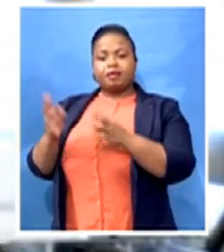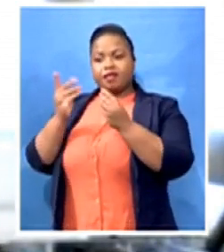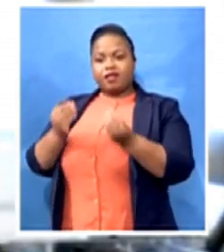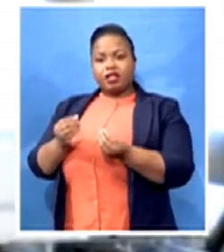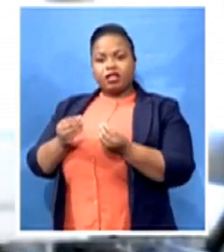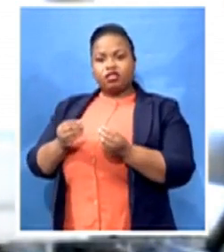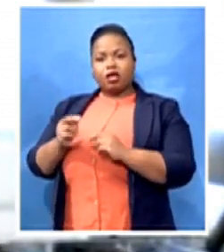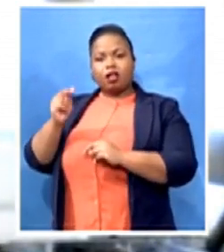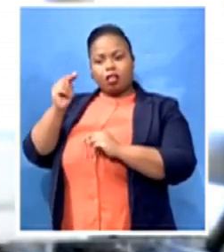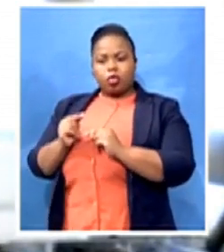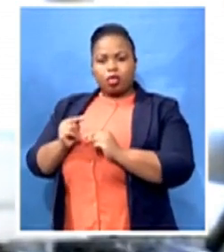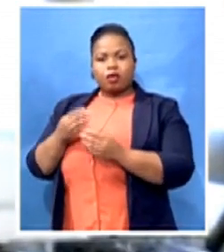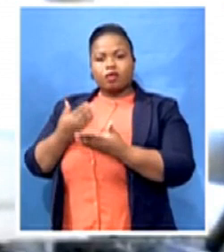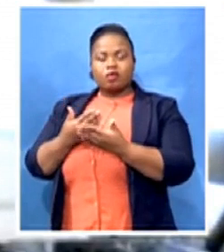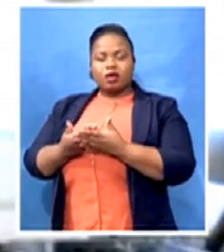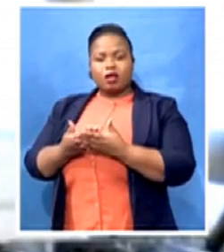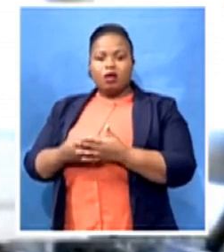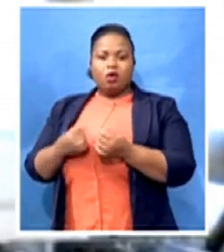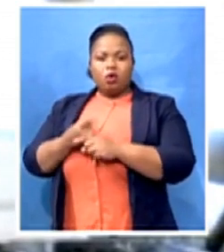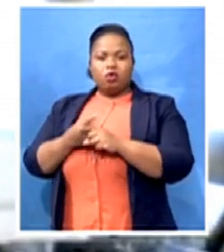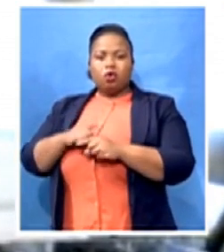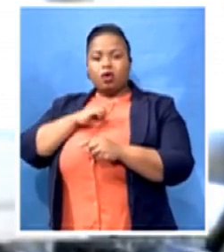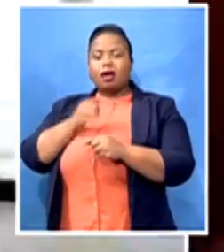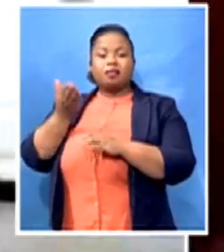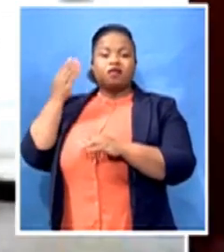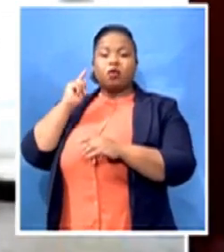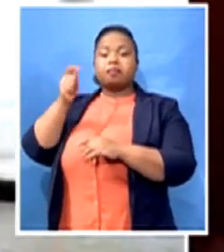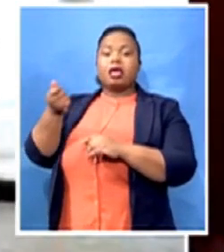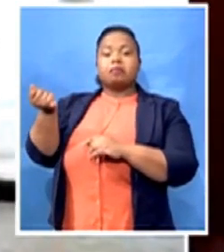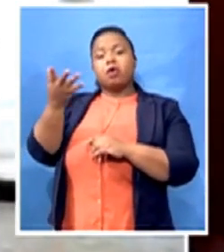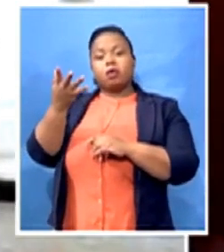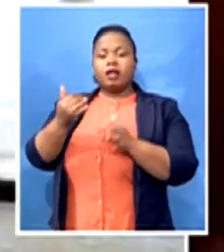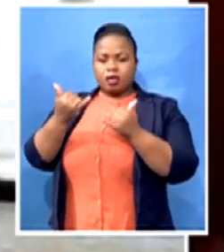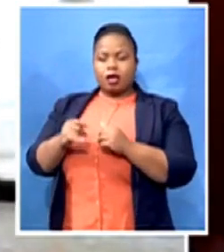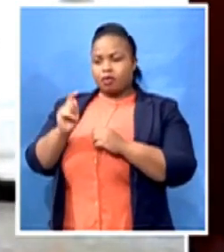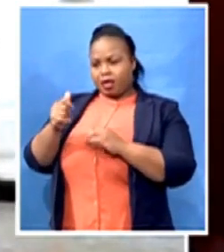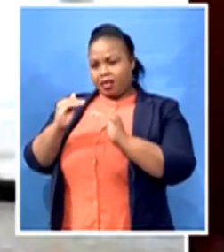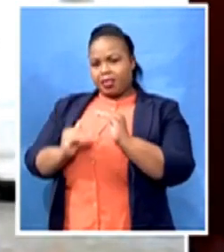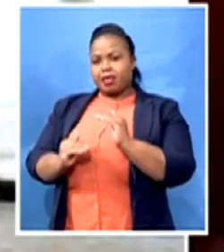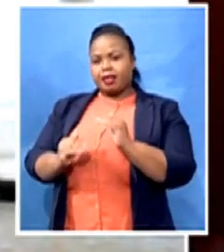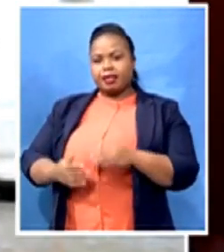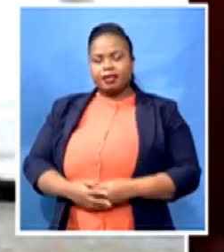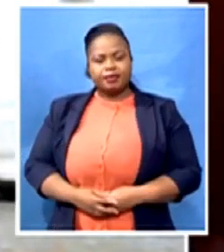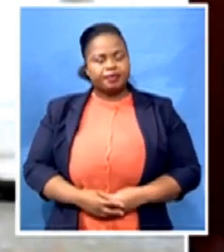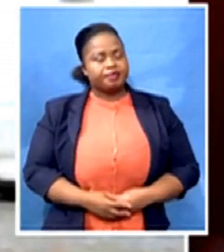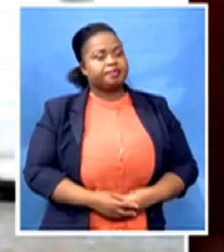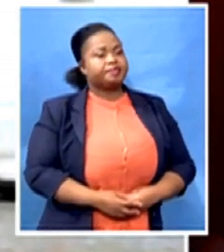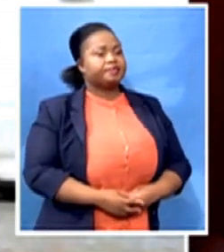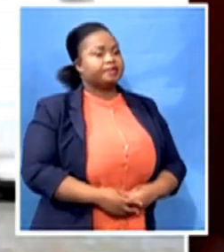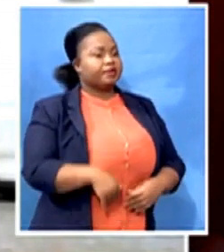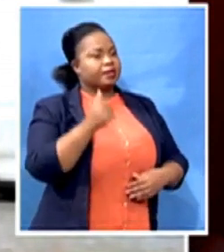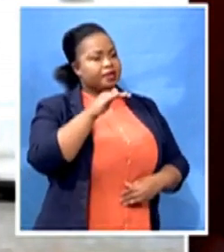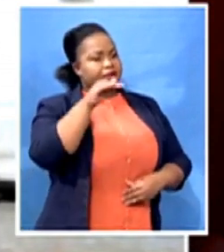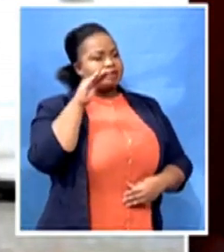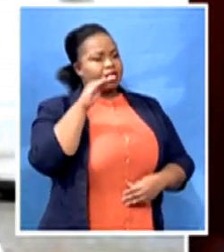standard premium that you'd otherwise have paid. What do the banks expect of a client or consumer regarding the insurance